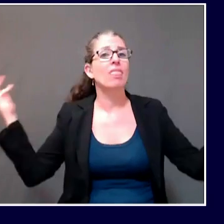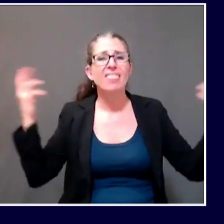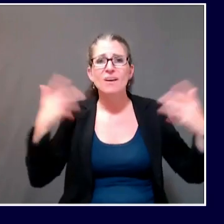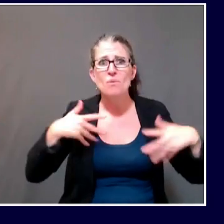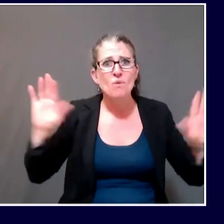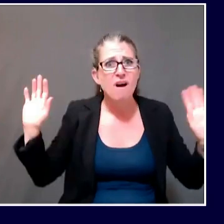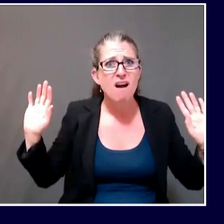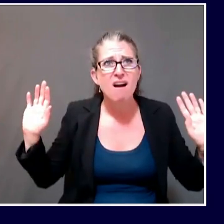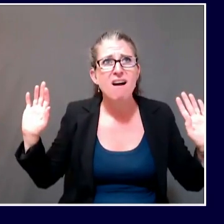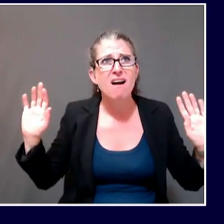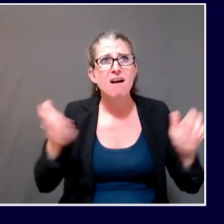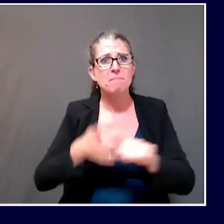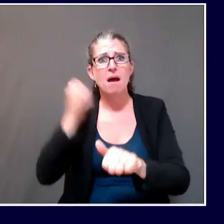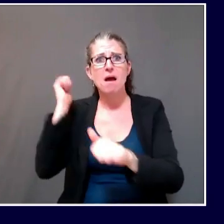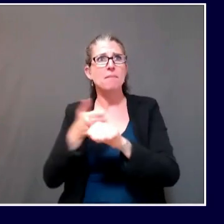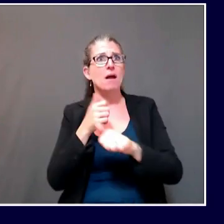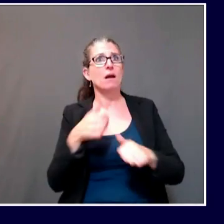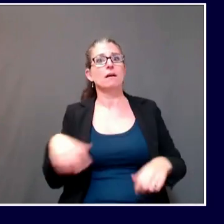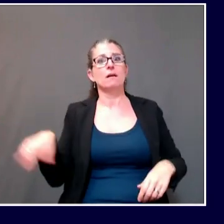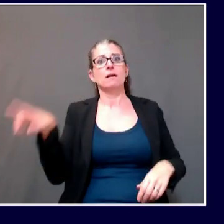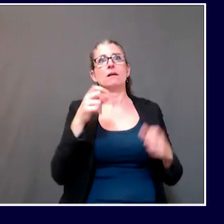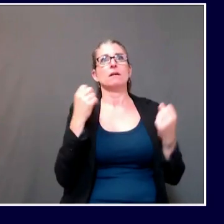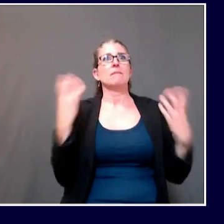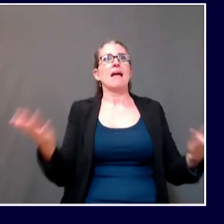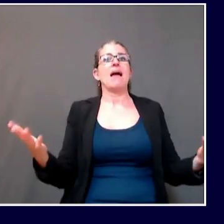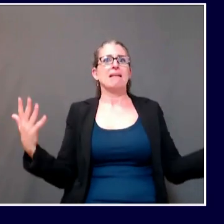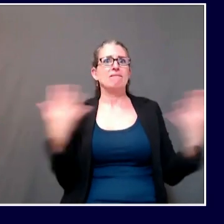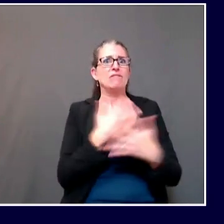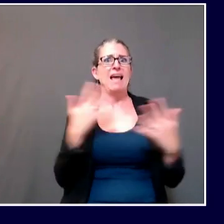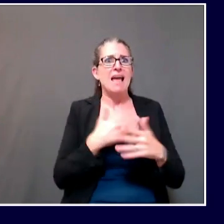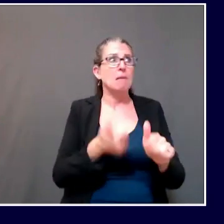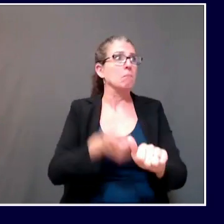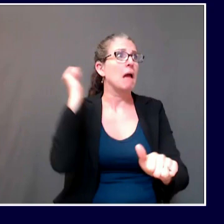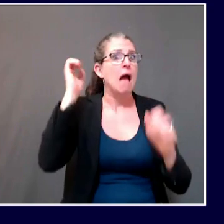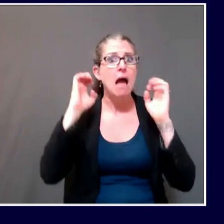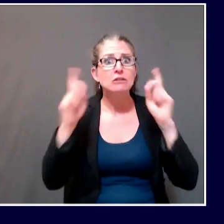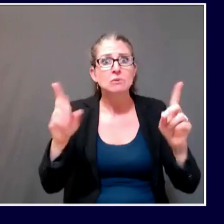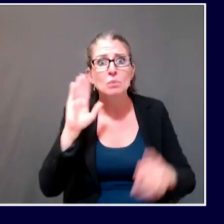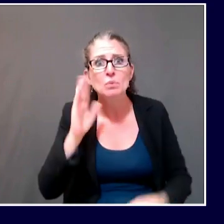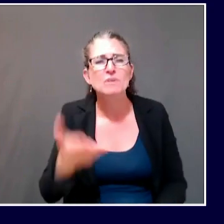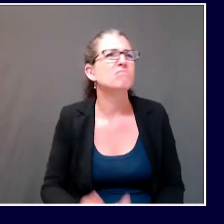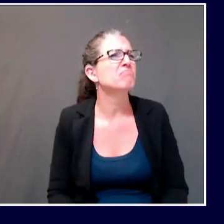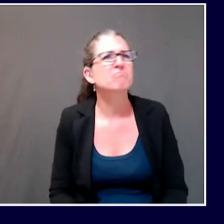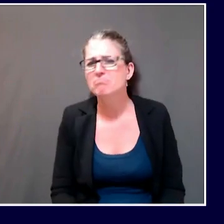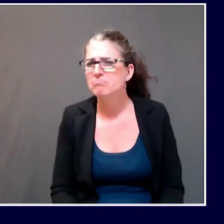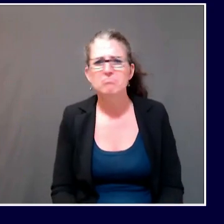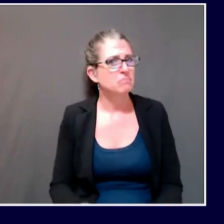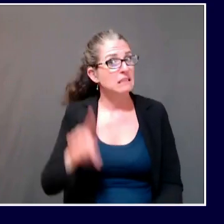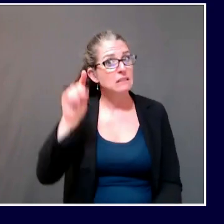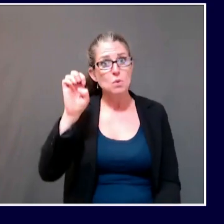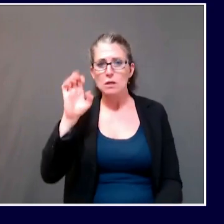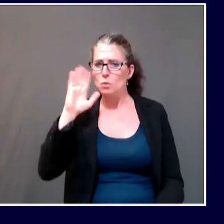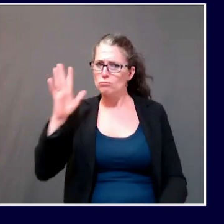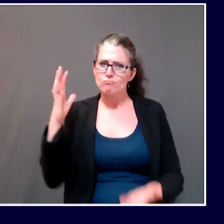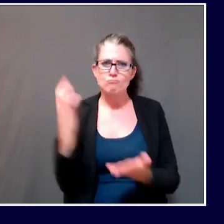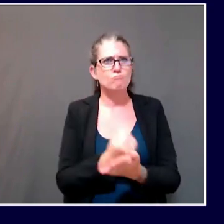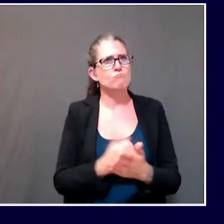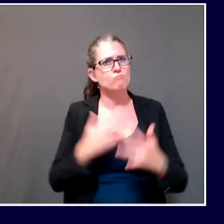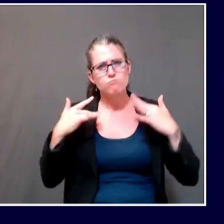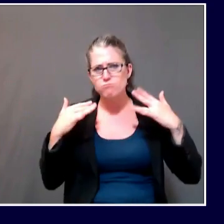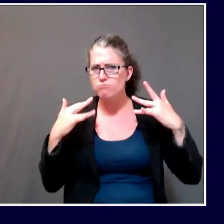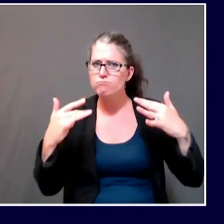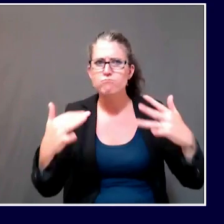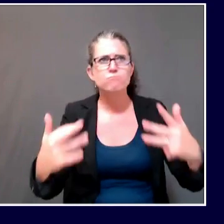people, many kids have done now, have already done. So our administration is still focused on the